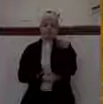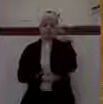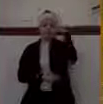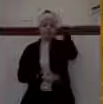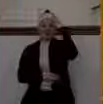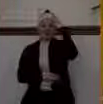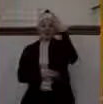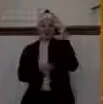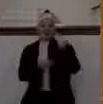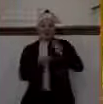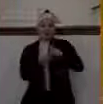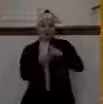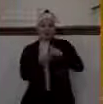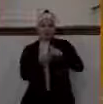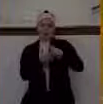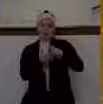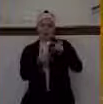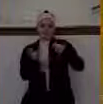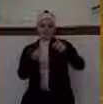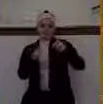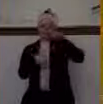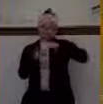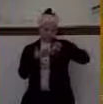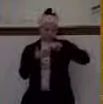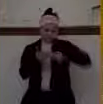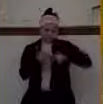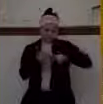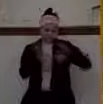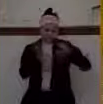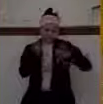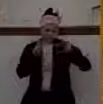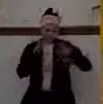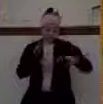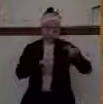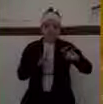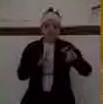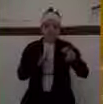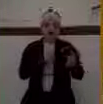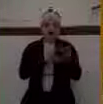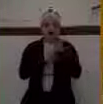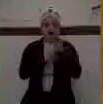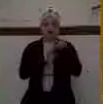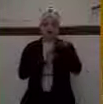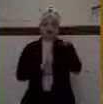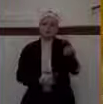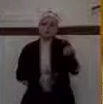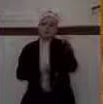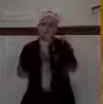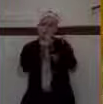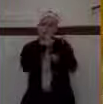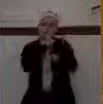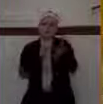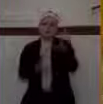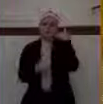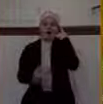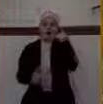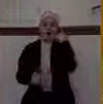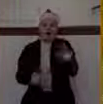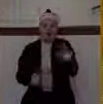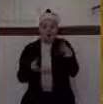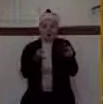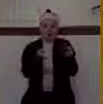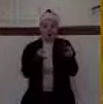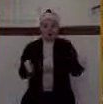uncovered, archaeologists found that he was buried in a golden sarcophagus. Maybe that gold was from the temple there